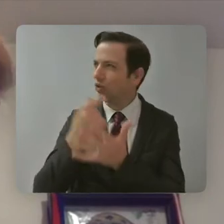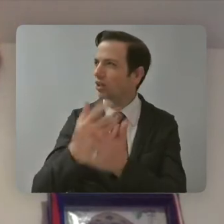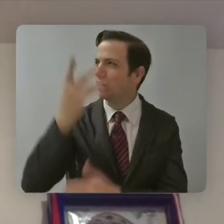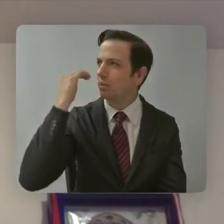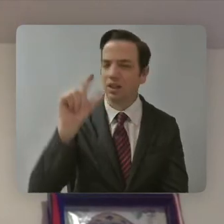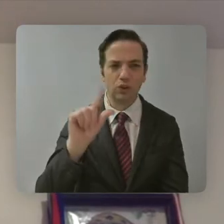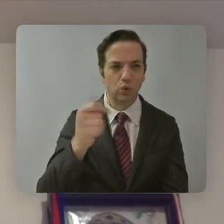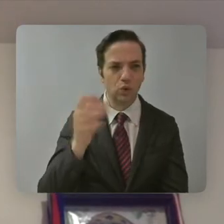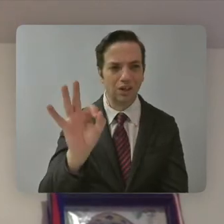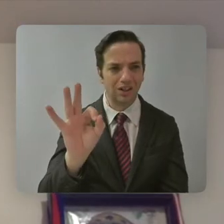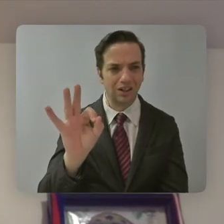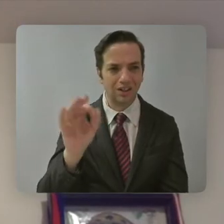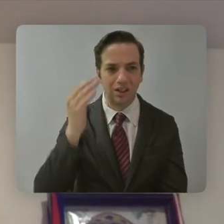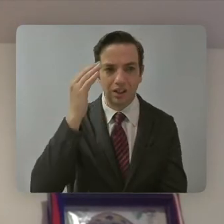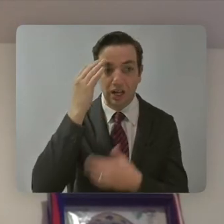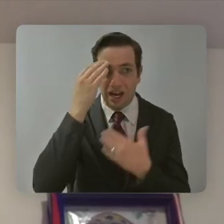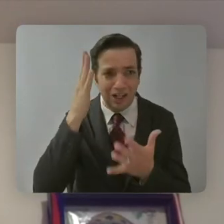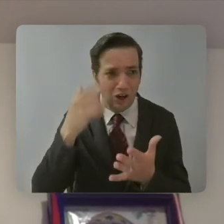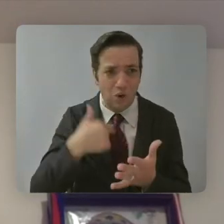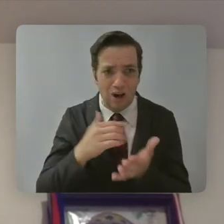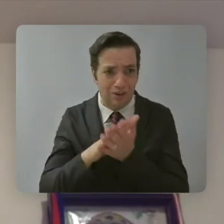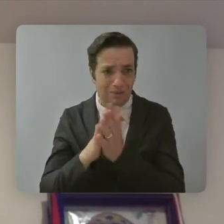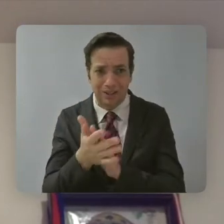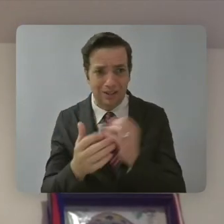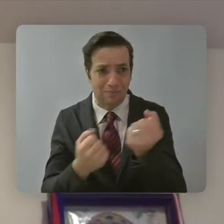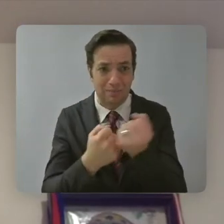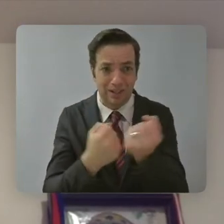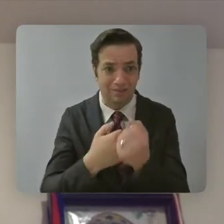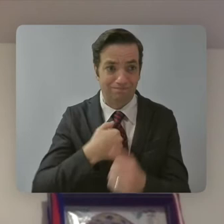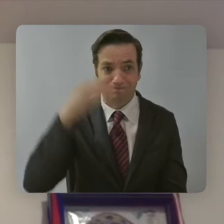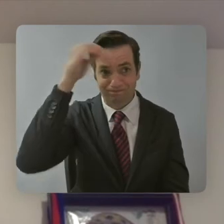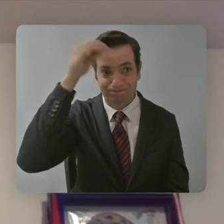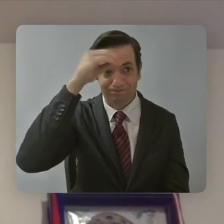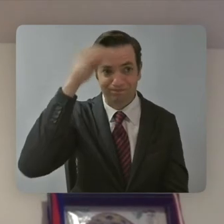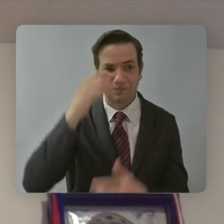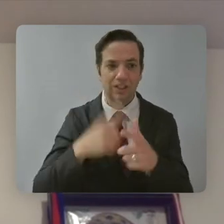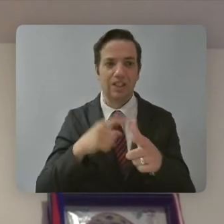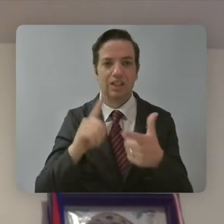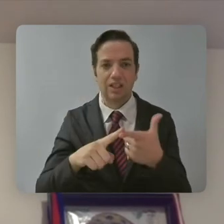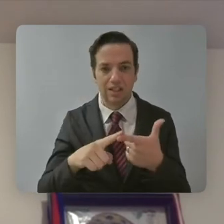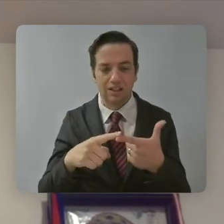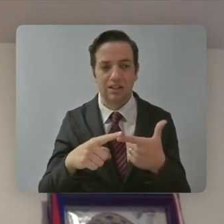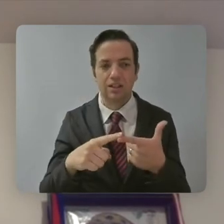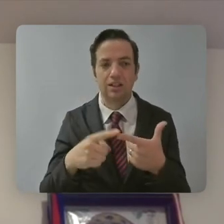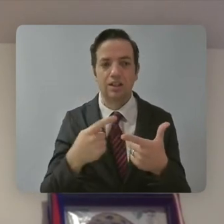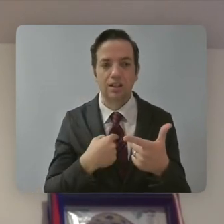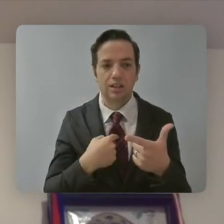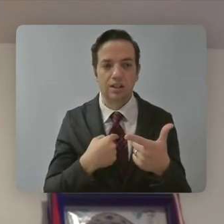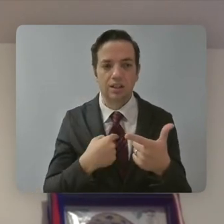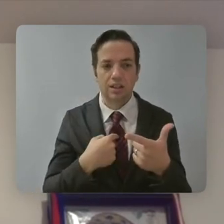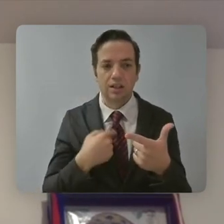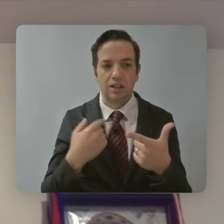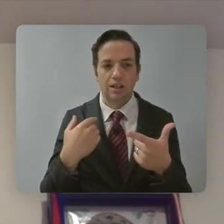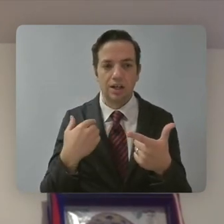at that time. And then I got, um, approached by Actra to do an audit with them to talk about the